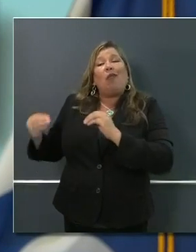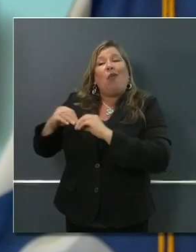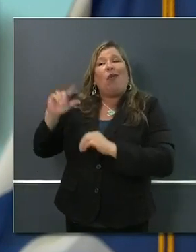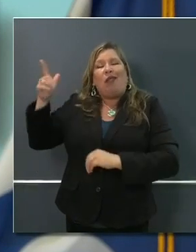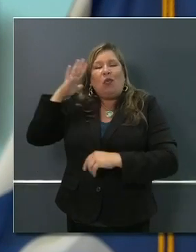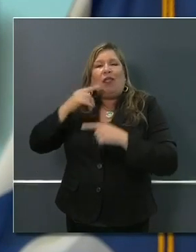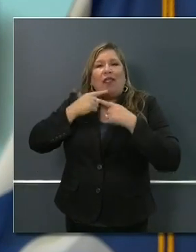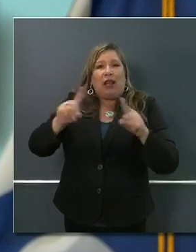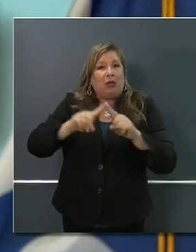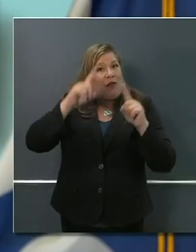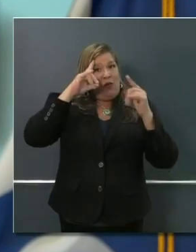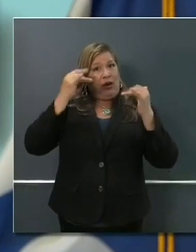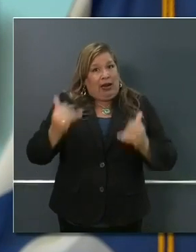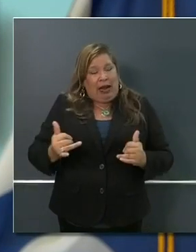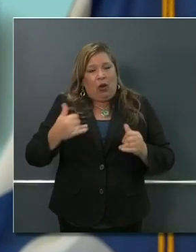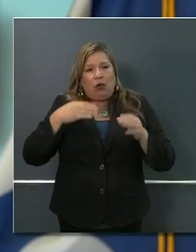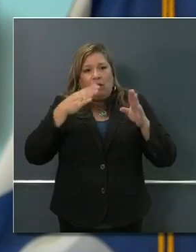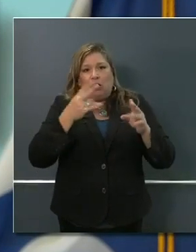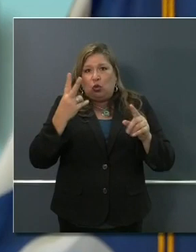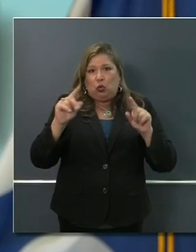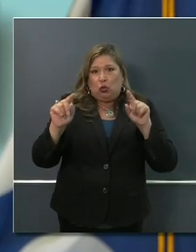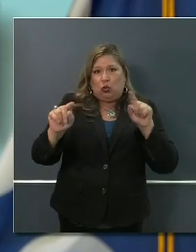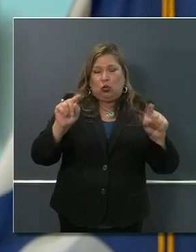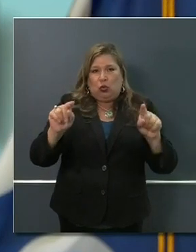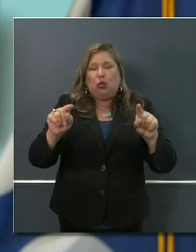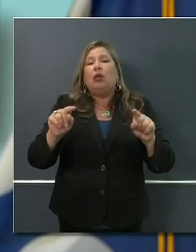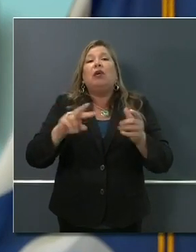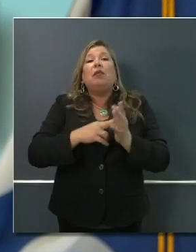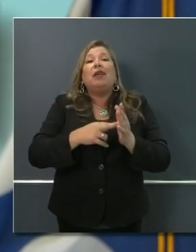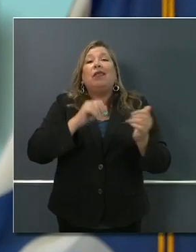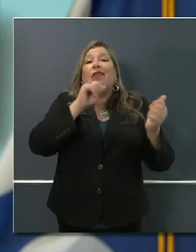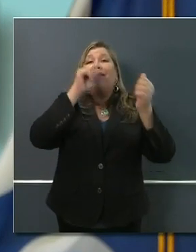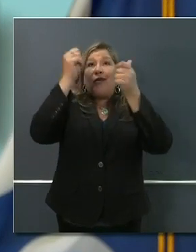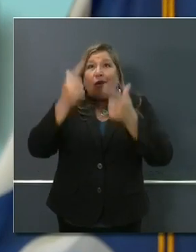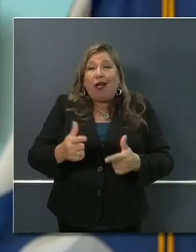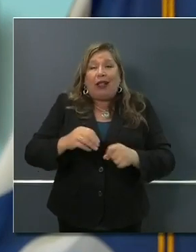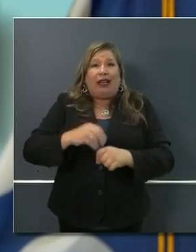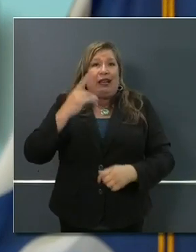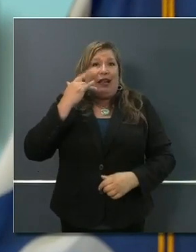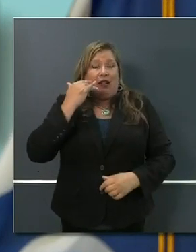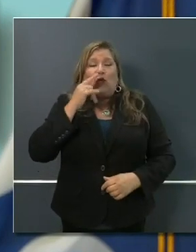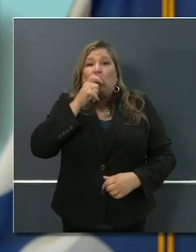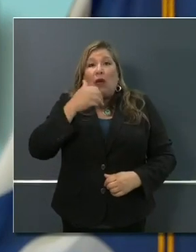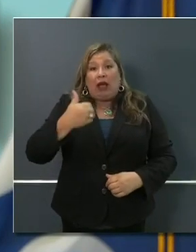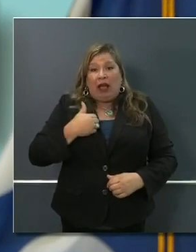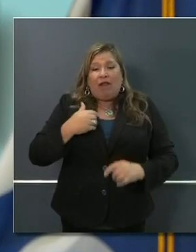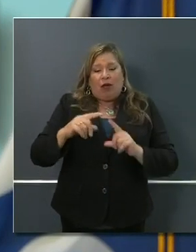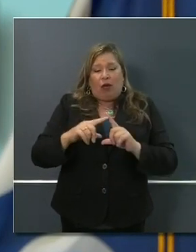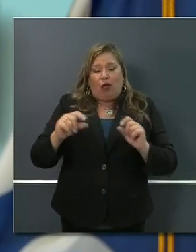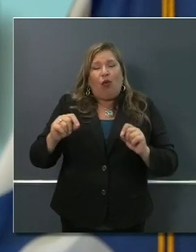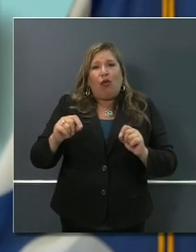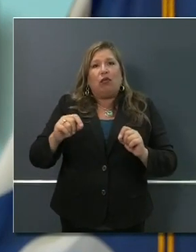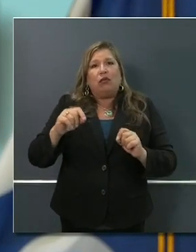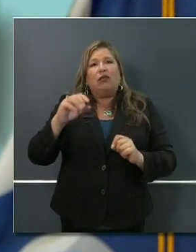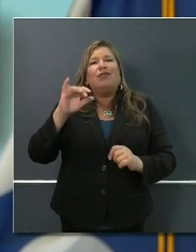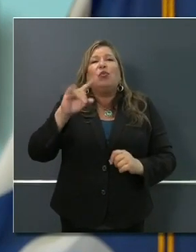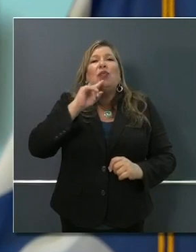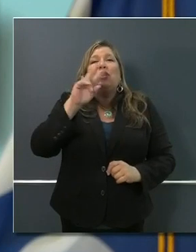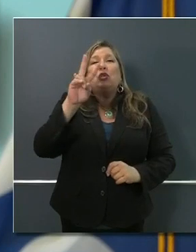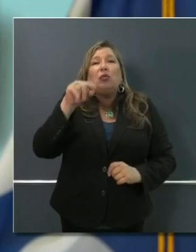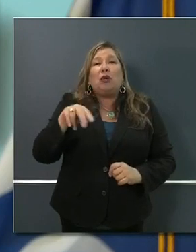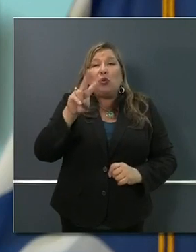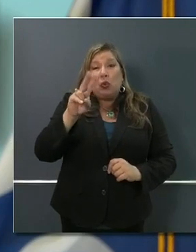affording this because of that waiver to everybody in the state of California. And I say everybody, it's about 2.2 million households,